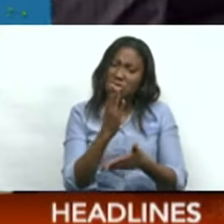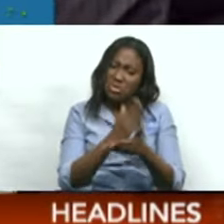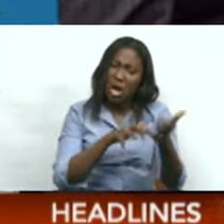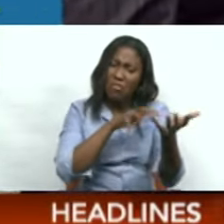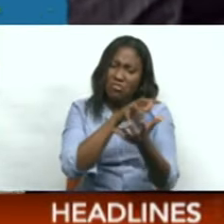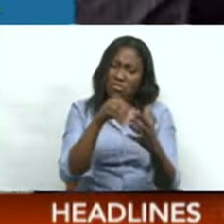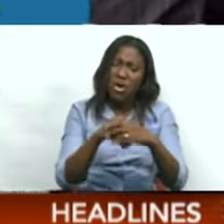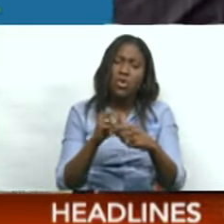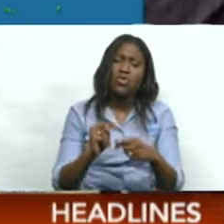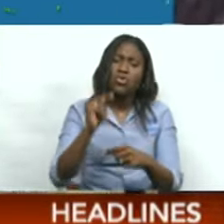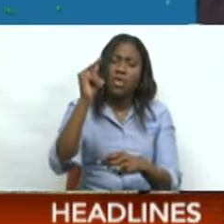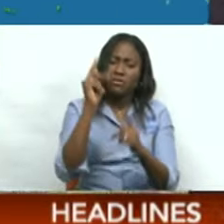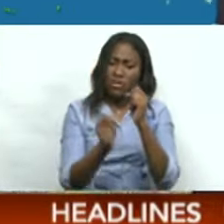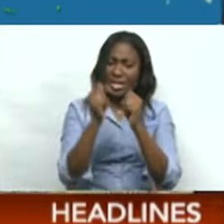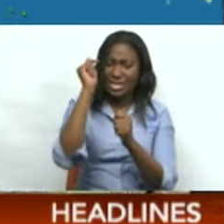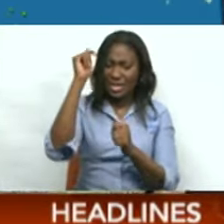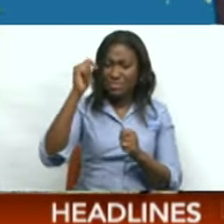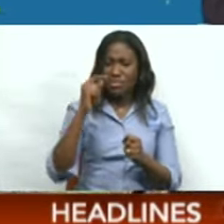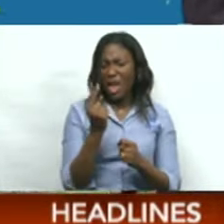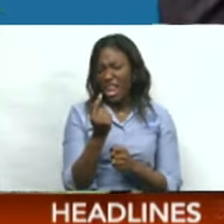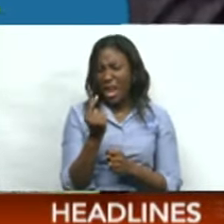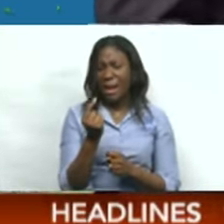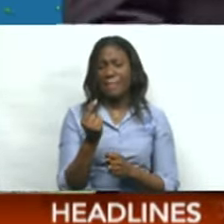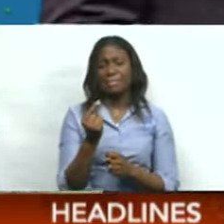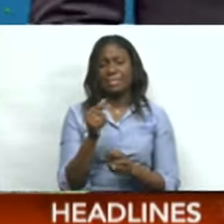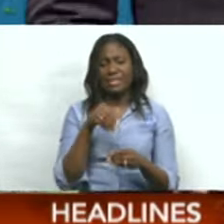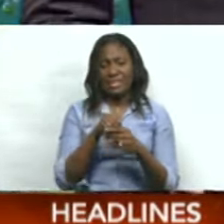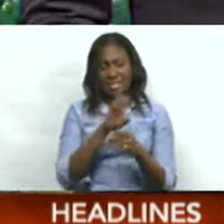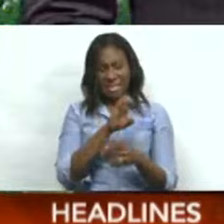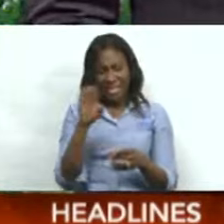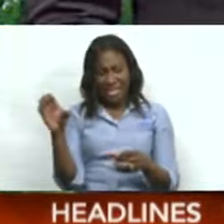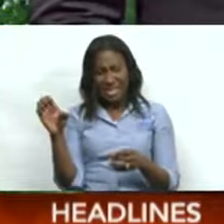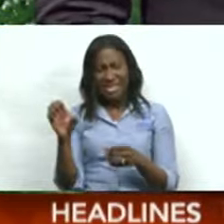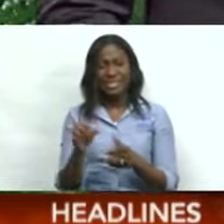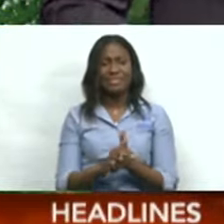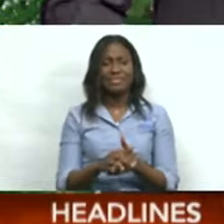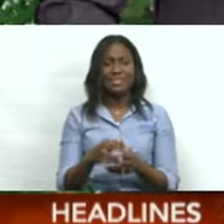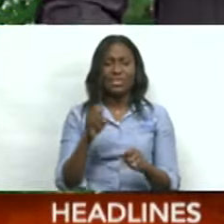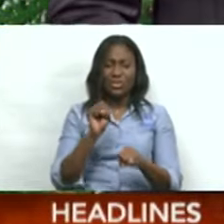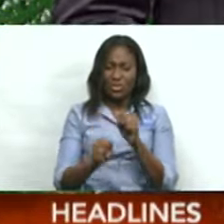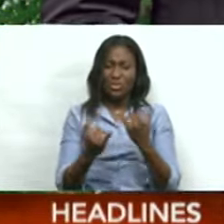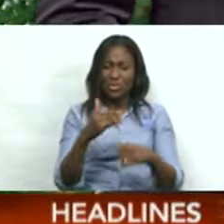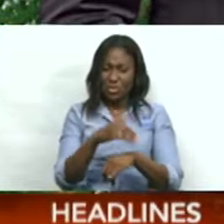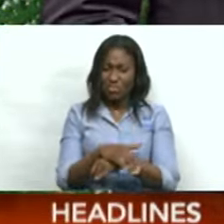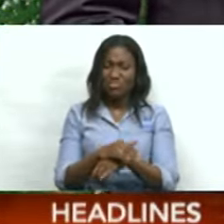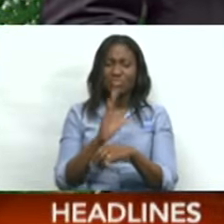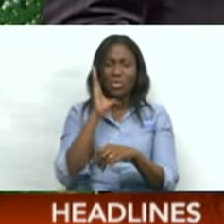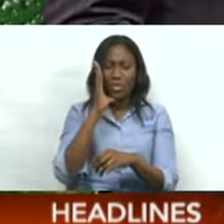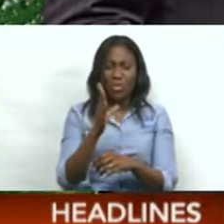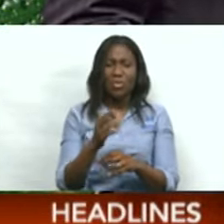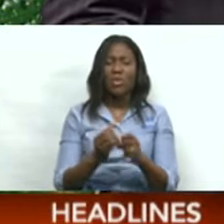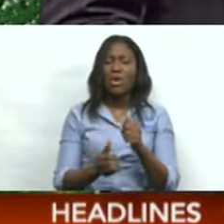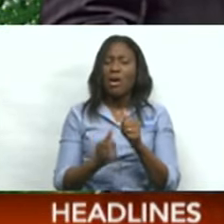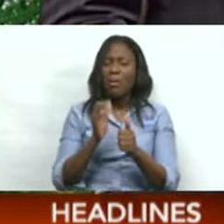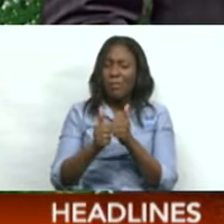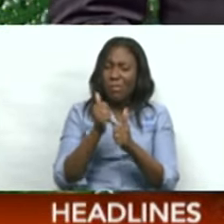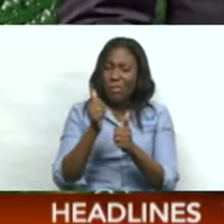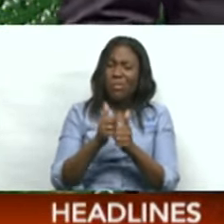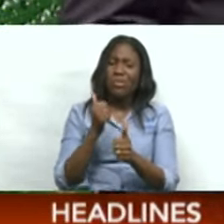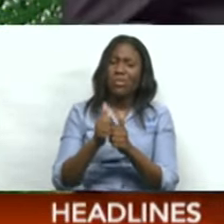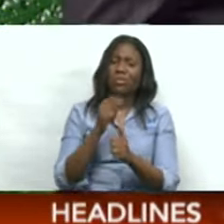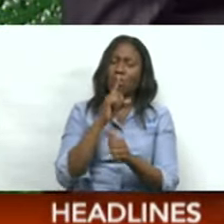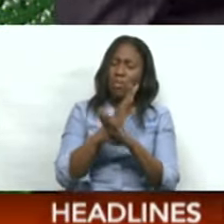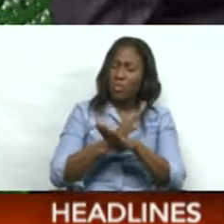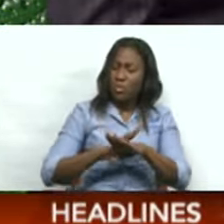mainly north of Trinidad and Tobago. little bit to our east that could impact our eastern areas tonight. Interrupting mostly settled conditions across the